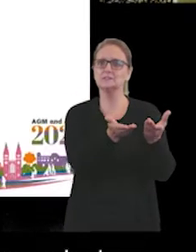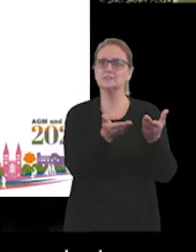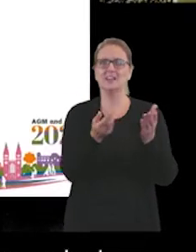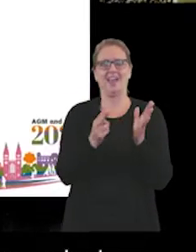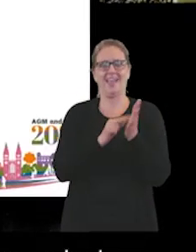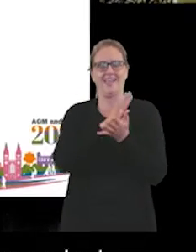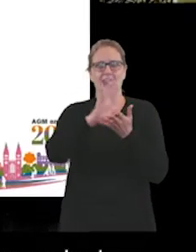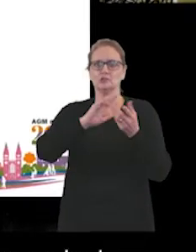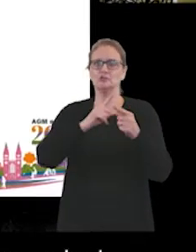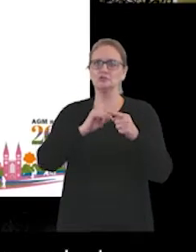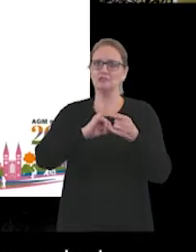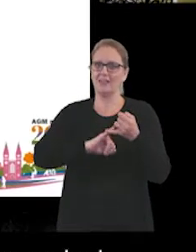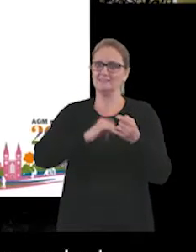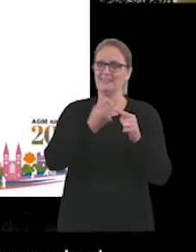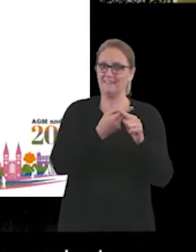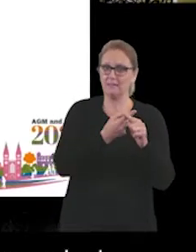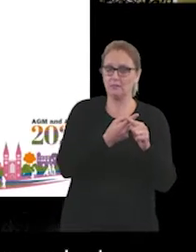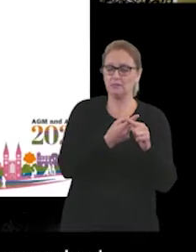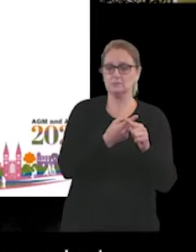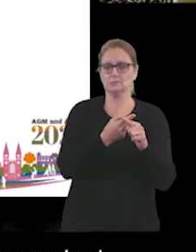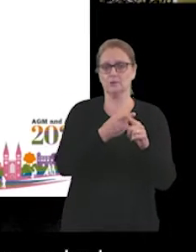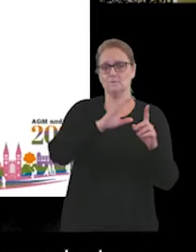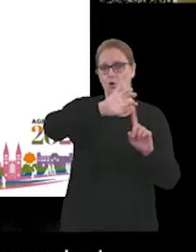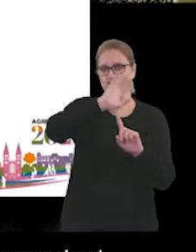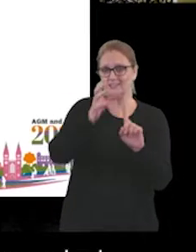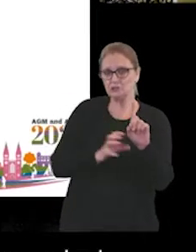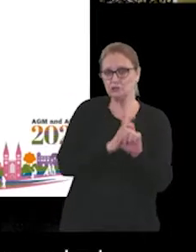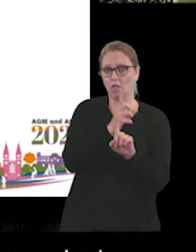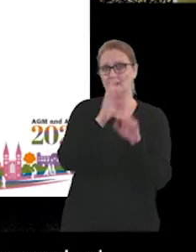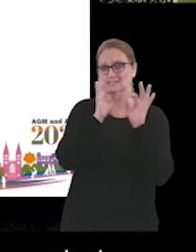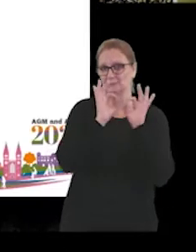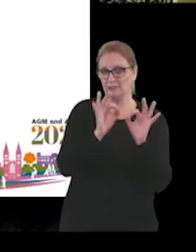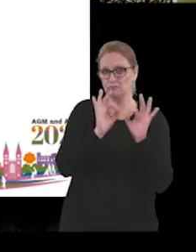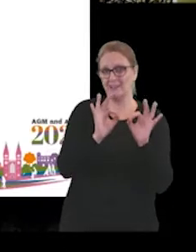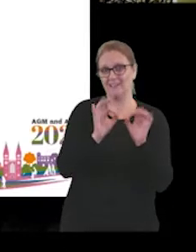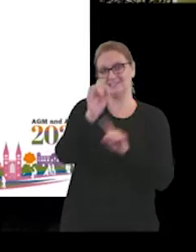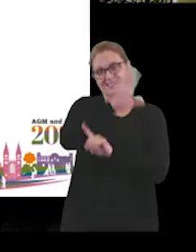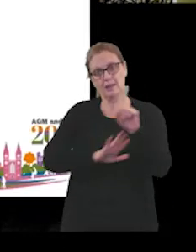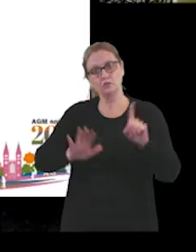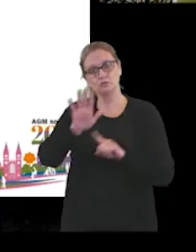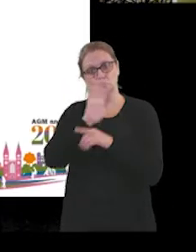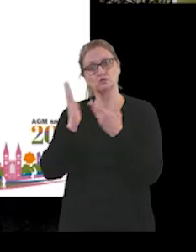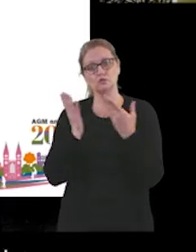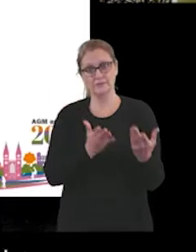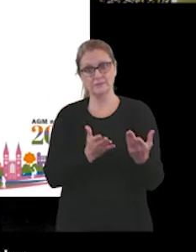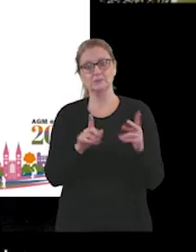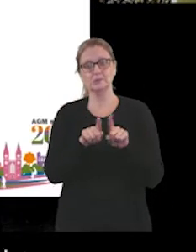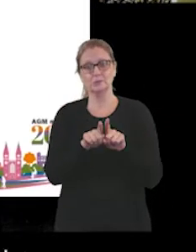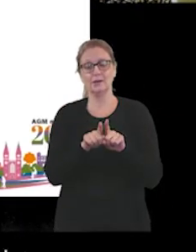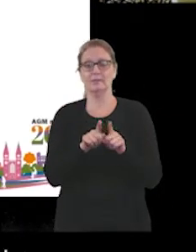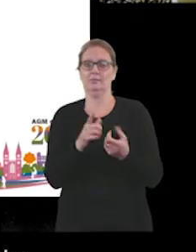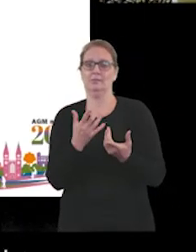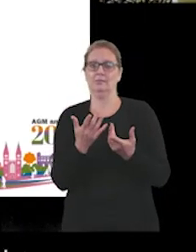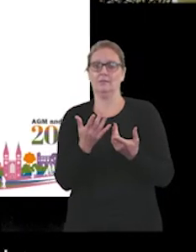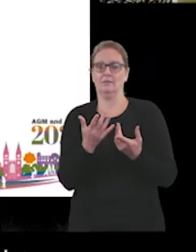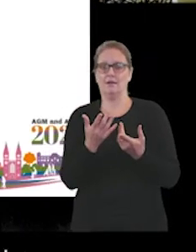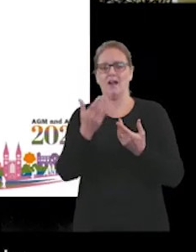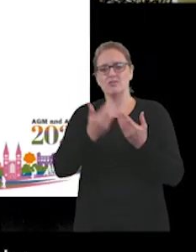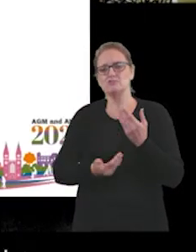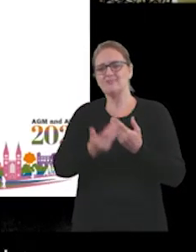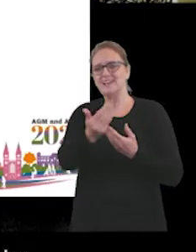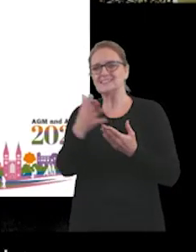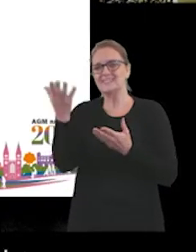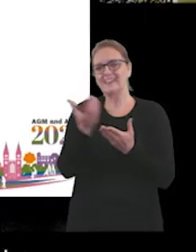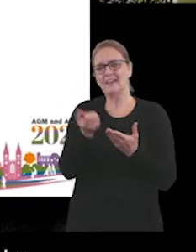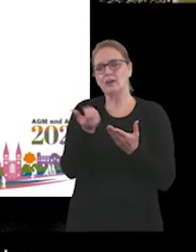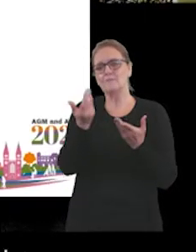from NHS England for our regional, specialised and national services. And the vast majority of the rest of that service income comes